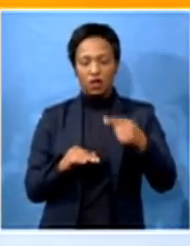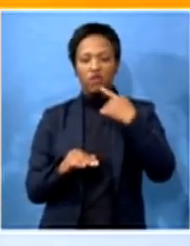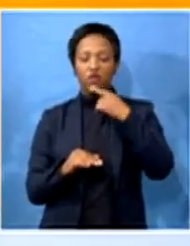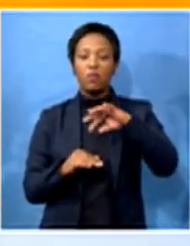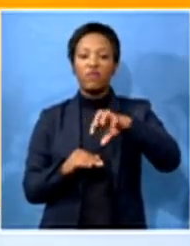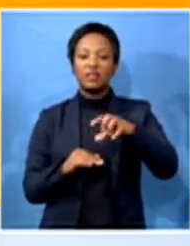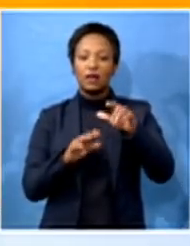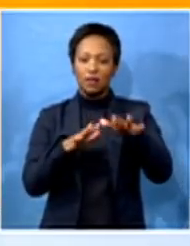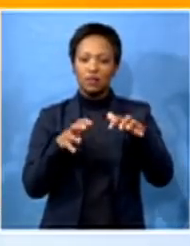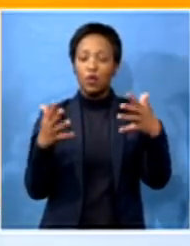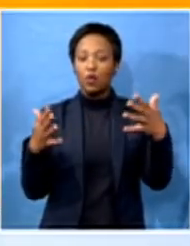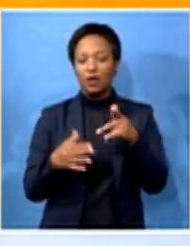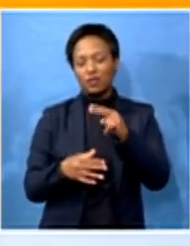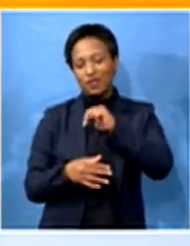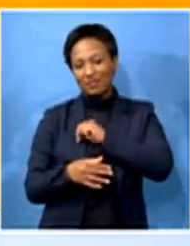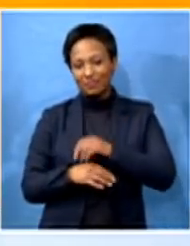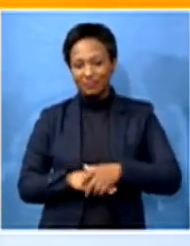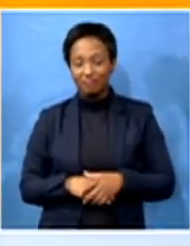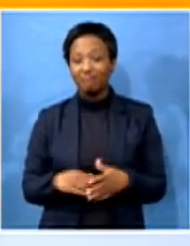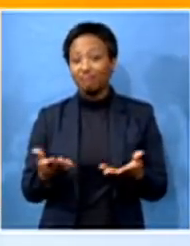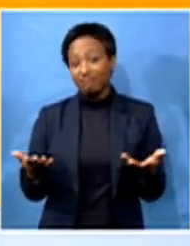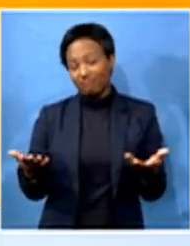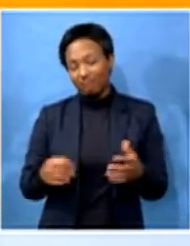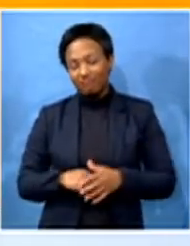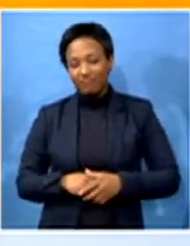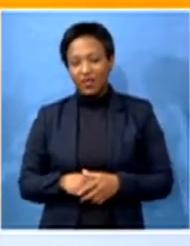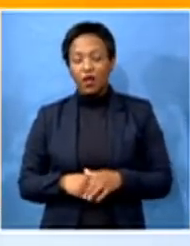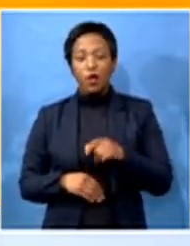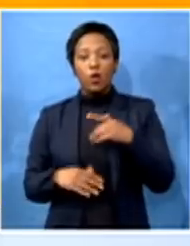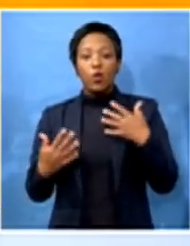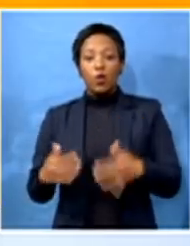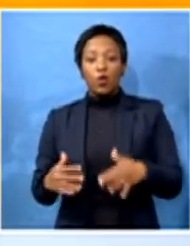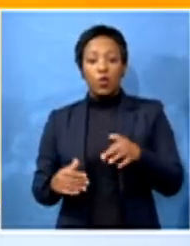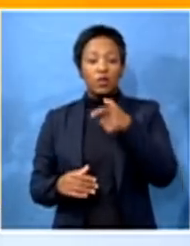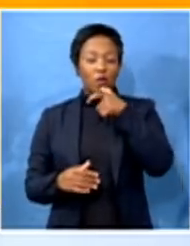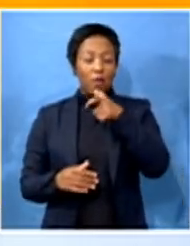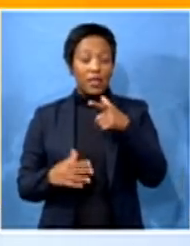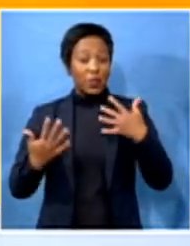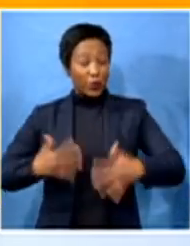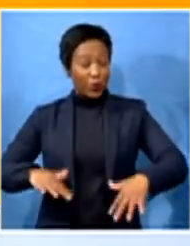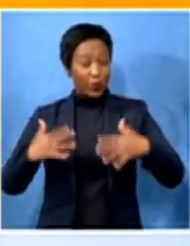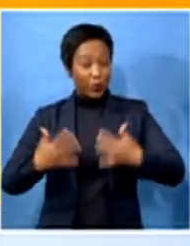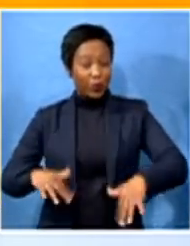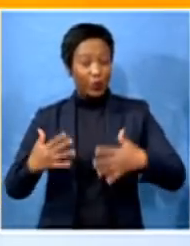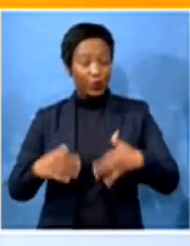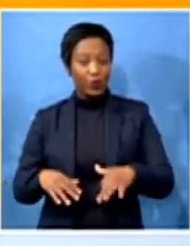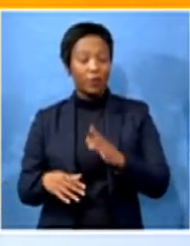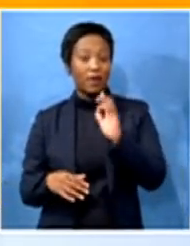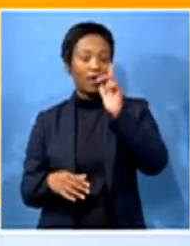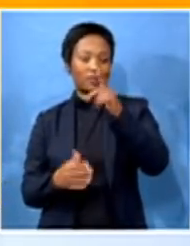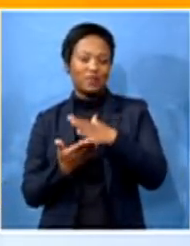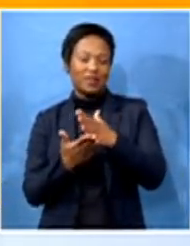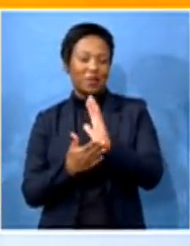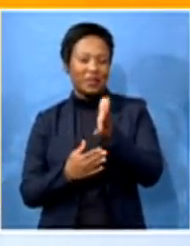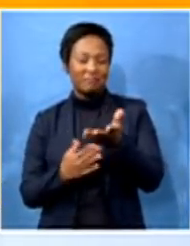legislature in KZN and yeah the comments are lit so maybe we'll share some of those I